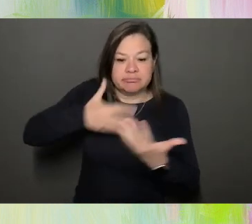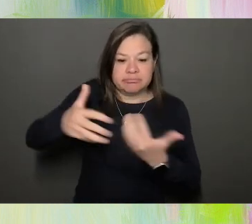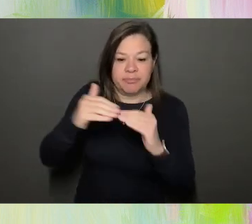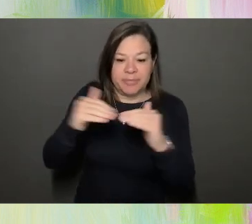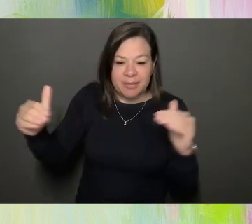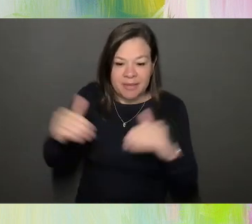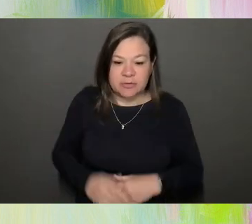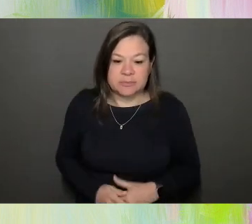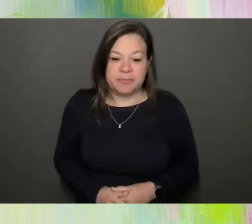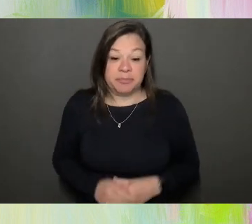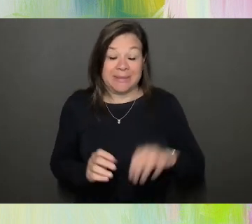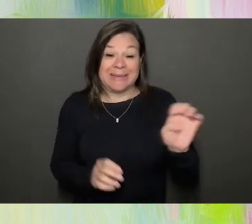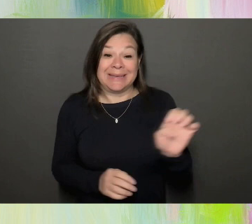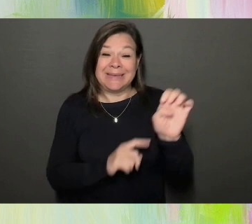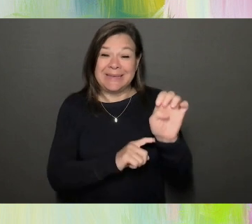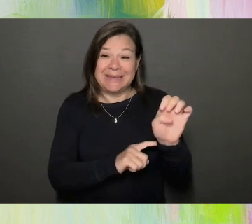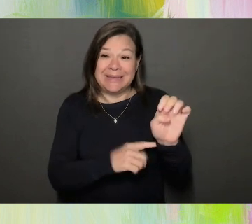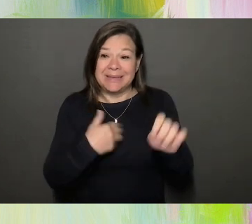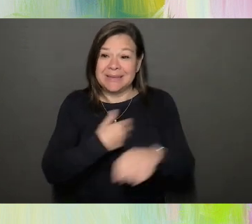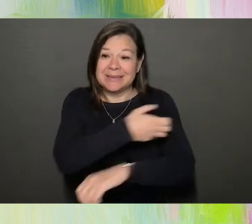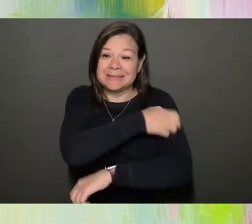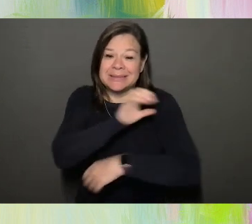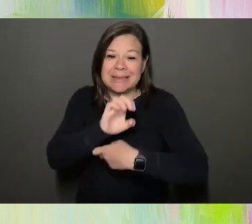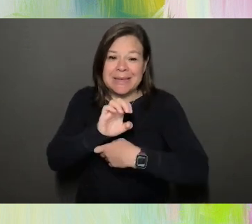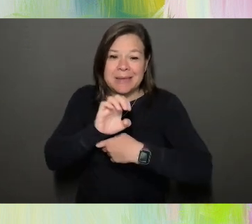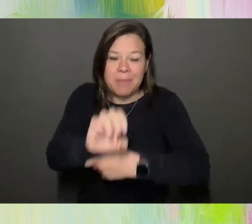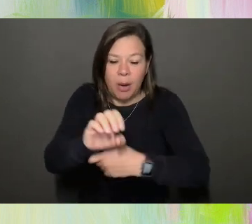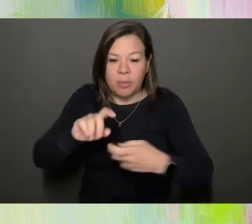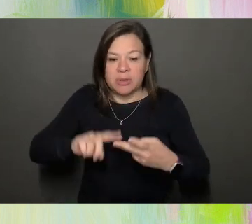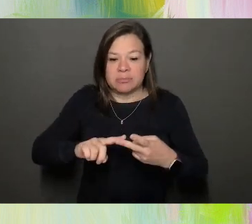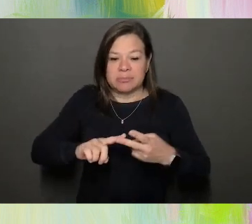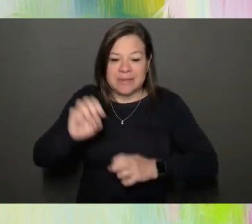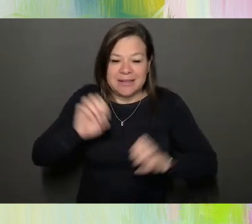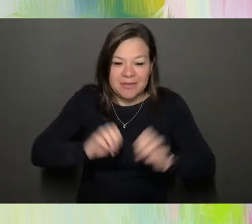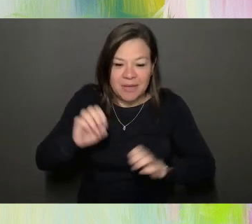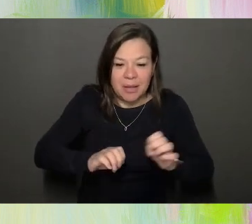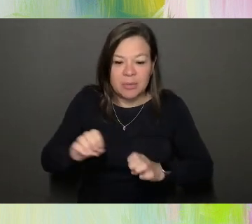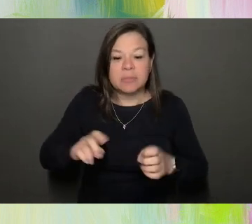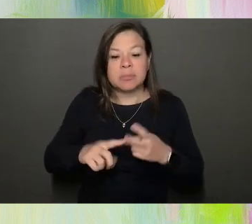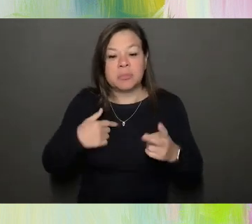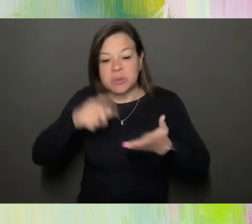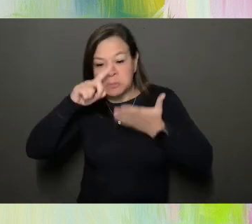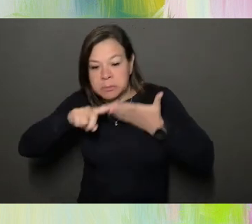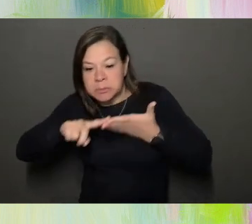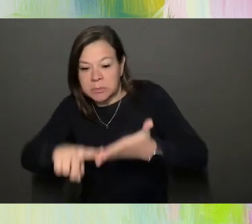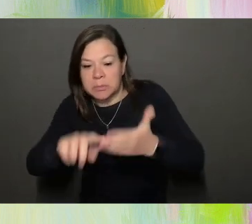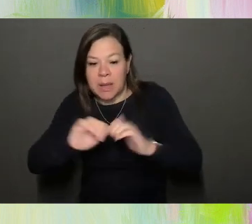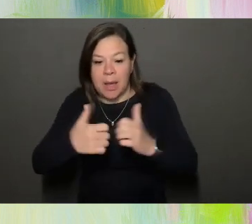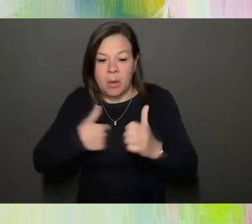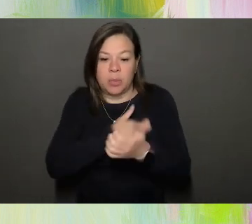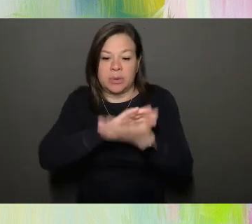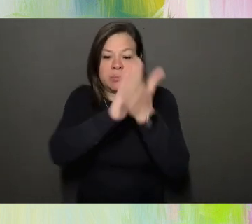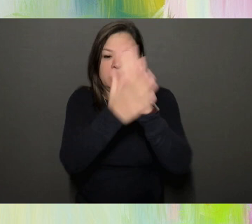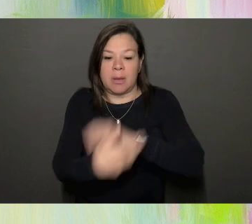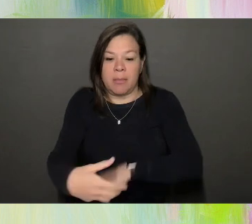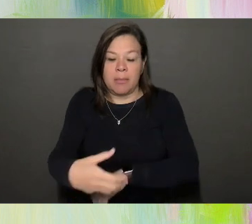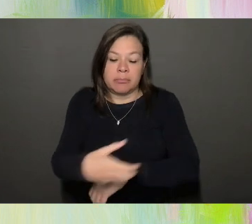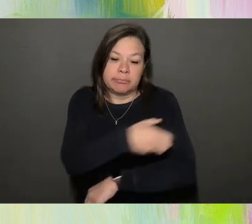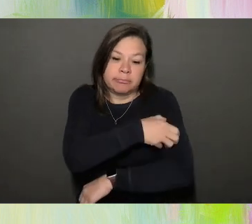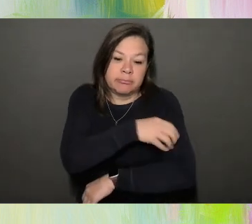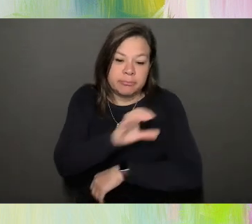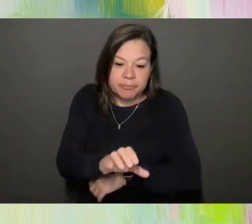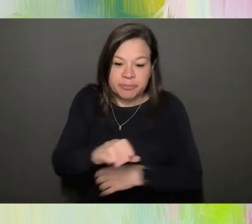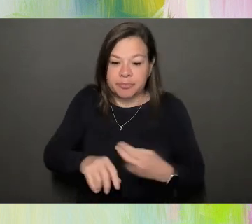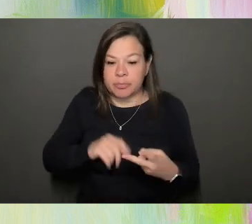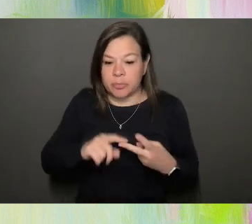The E could be for empowerment evaluation. So we explore how we can become empowered or how can we, you know,